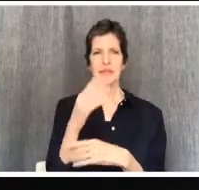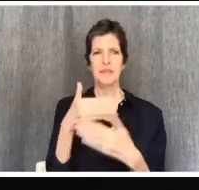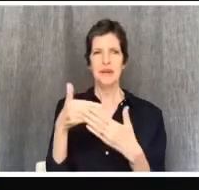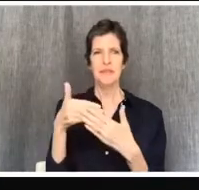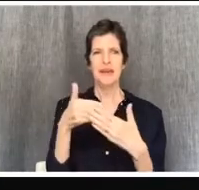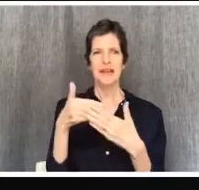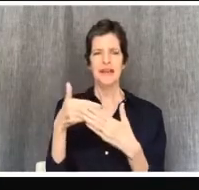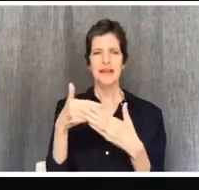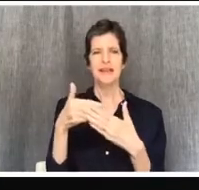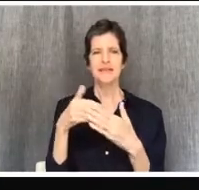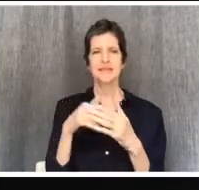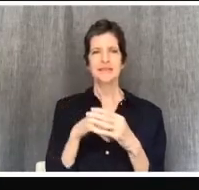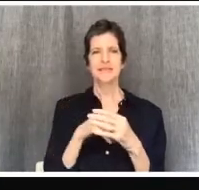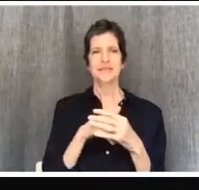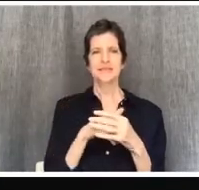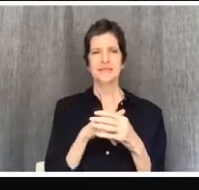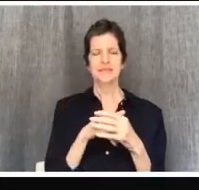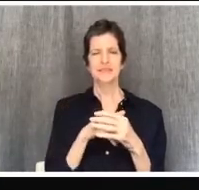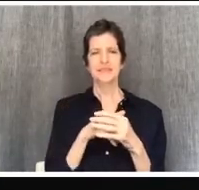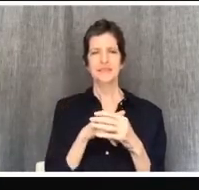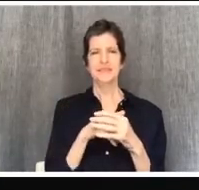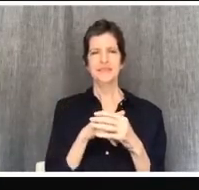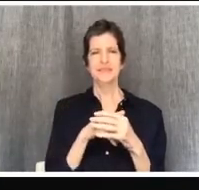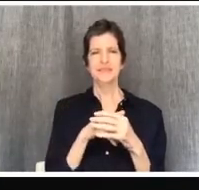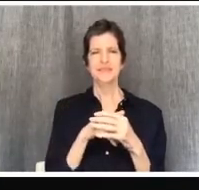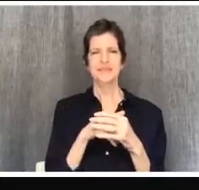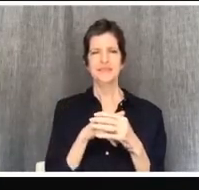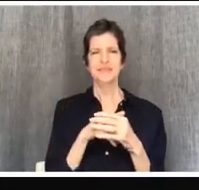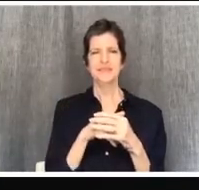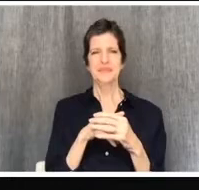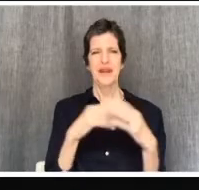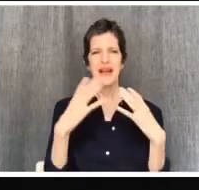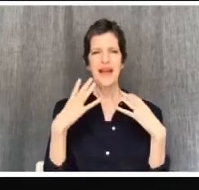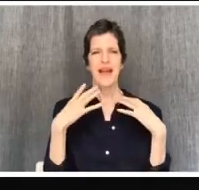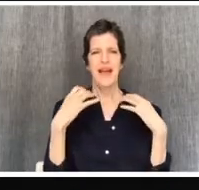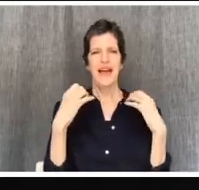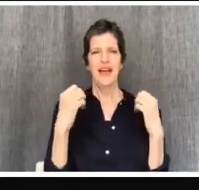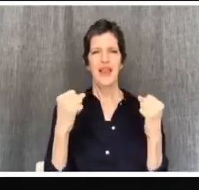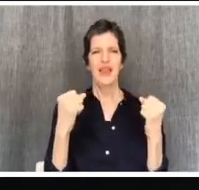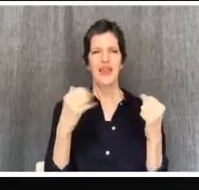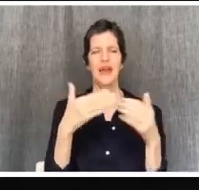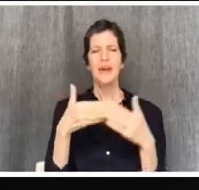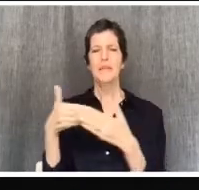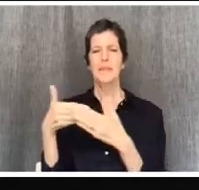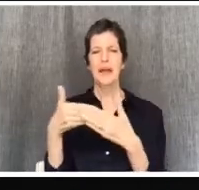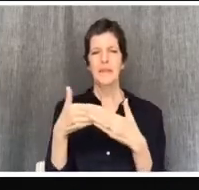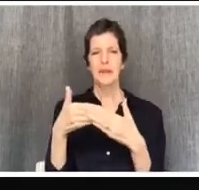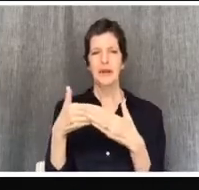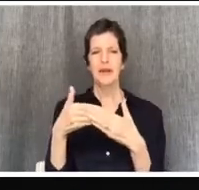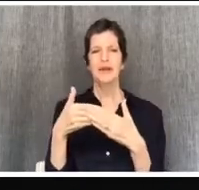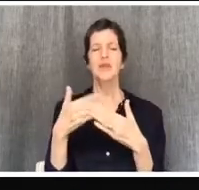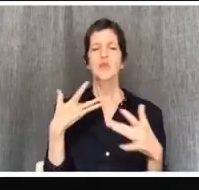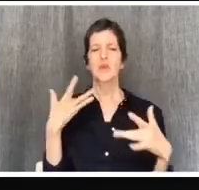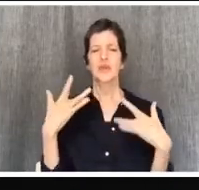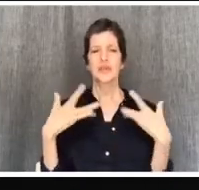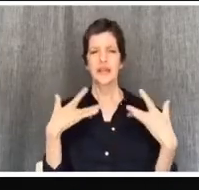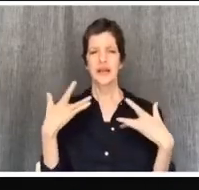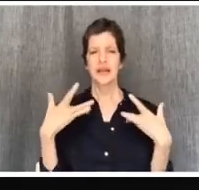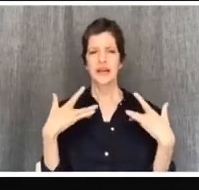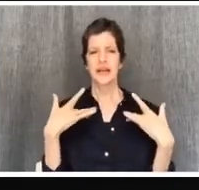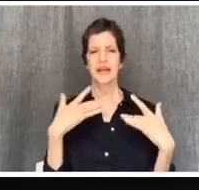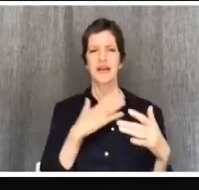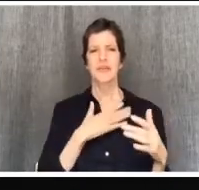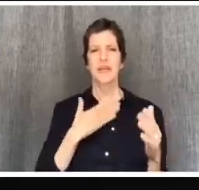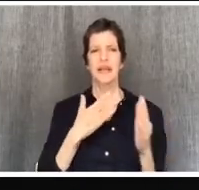May 11, 2020. A healthy little baby. We're so excited for them. So please pray for them as they